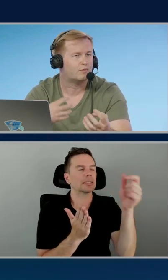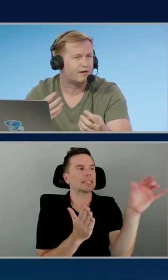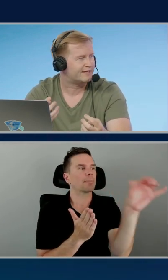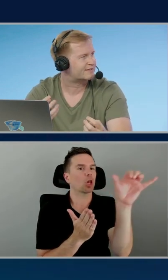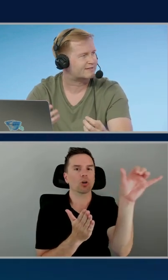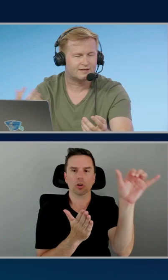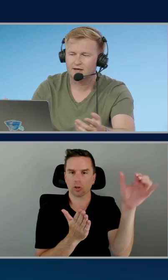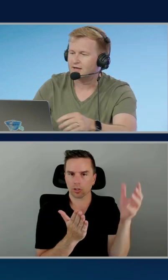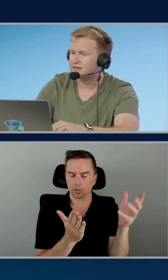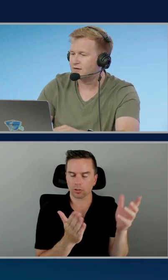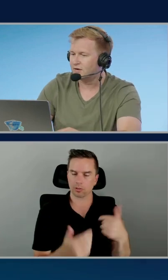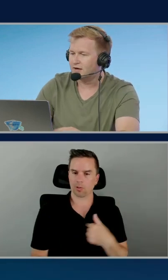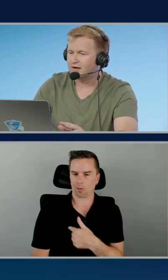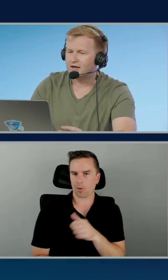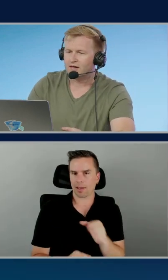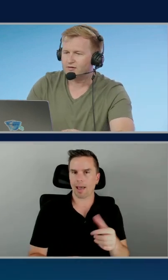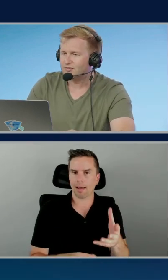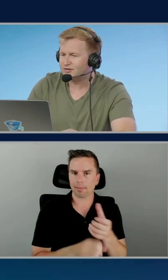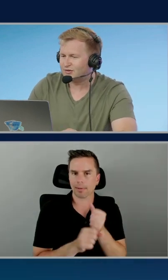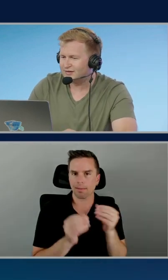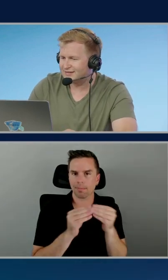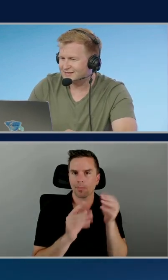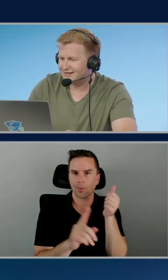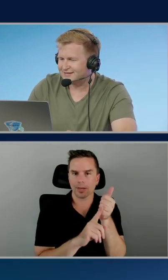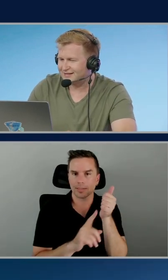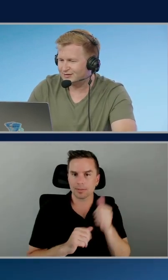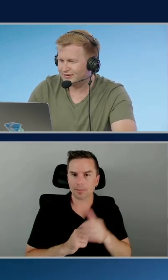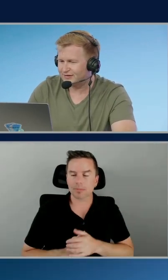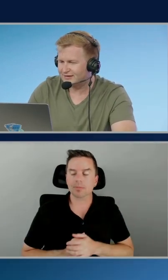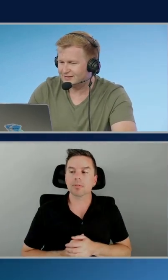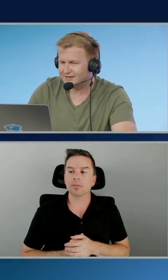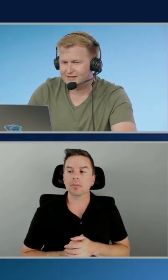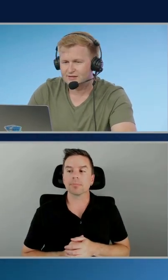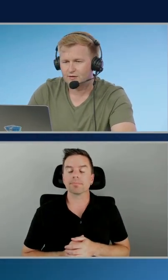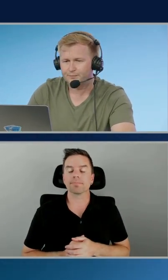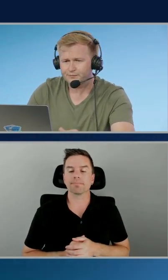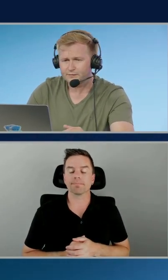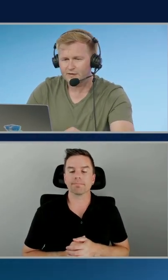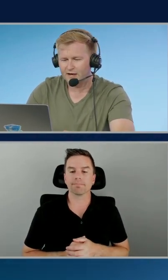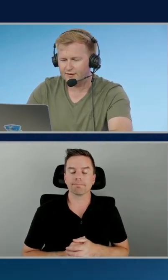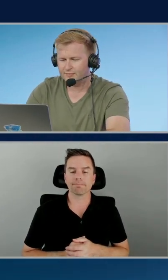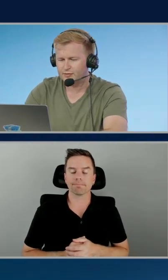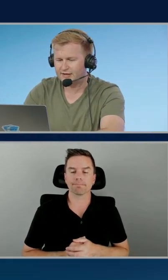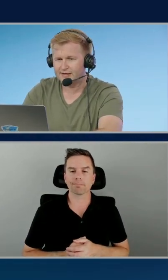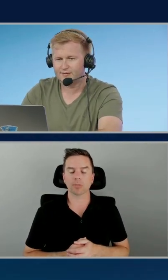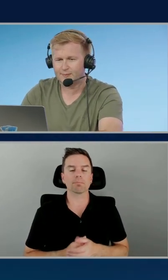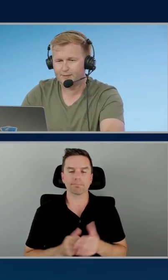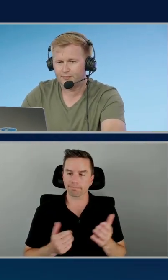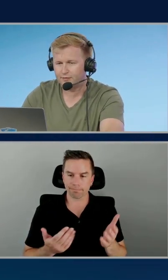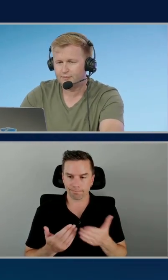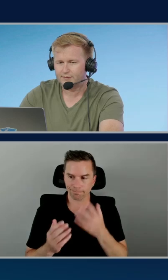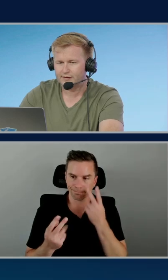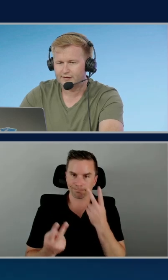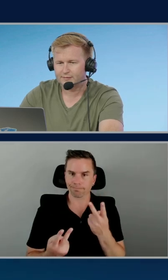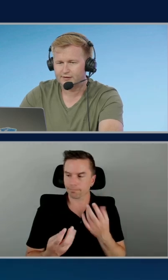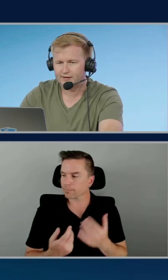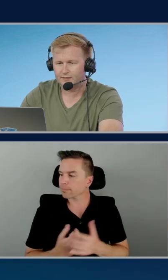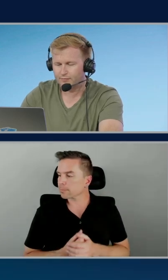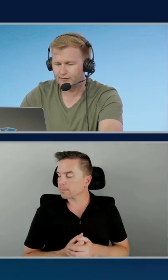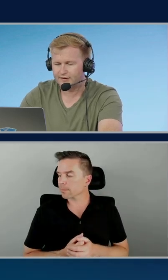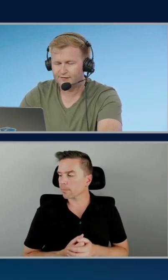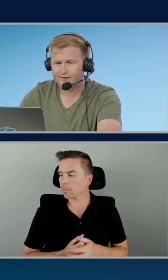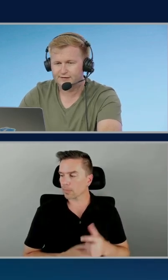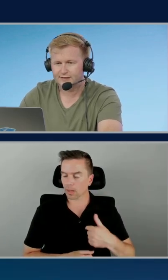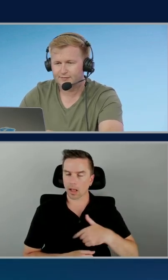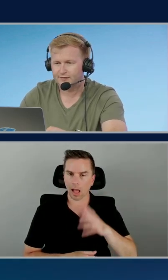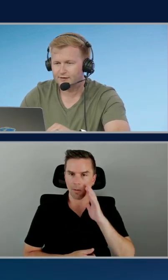So we get more hits. And so long story short, let's take a quick look at this here. So I'm going to put in, oh, I'm going to put in